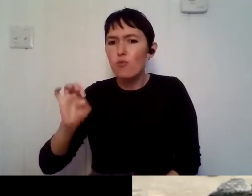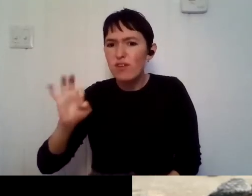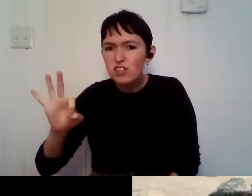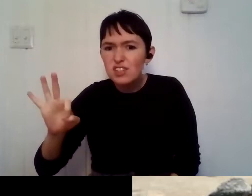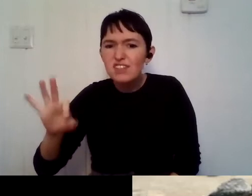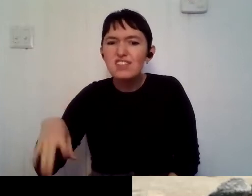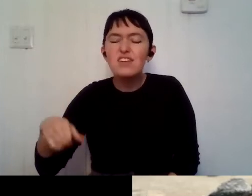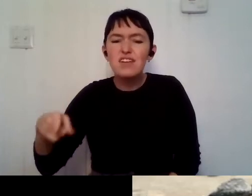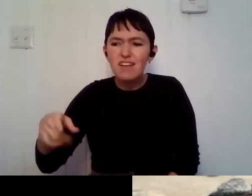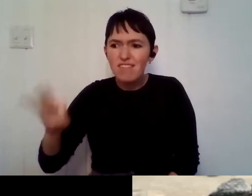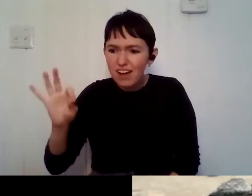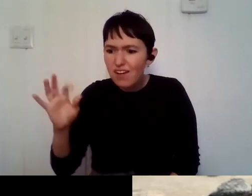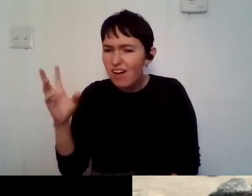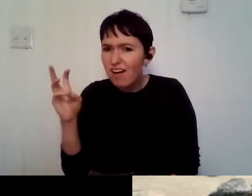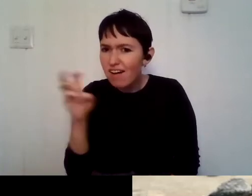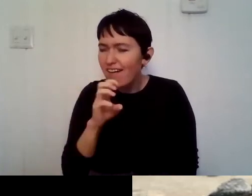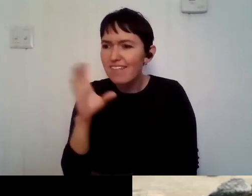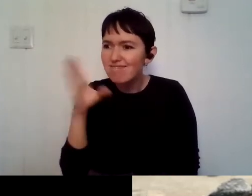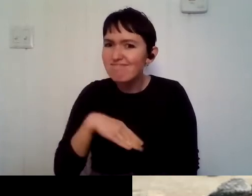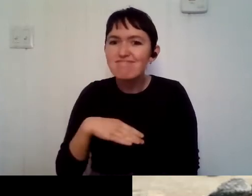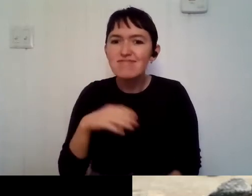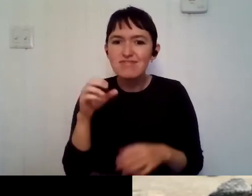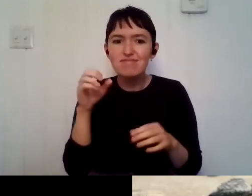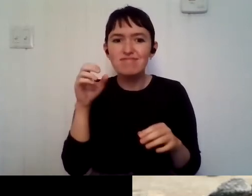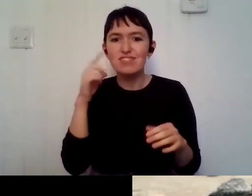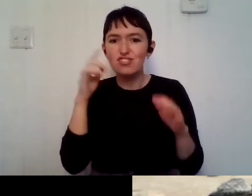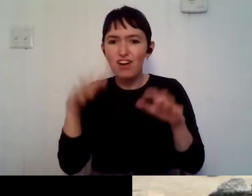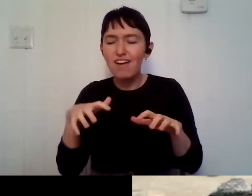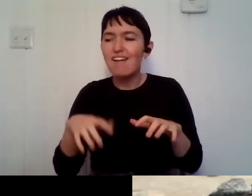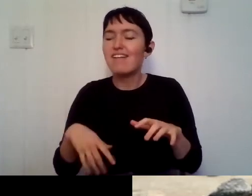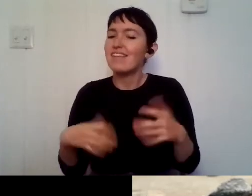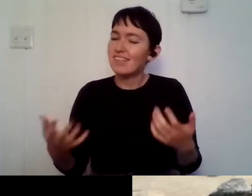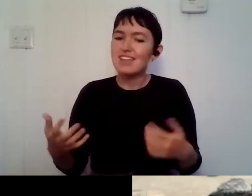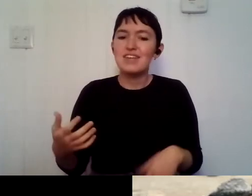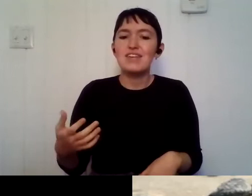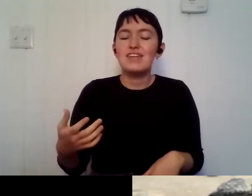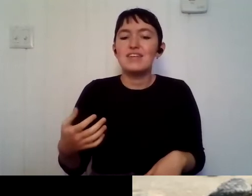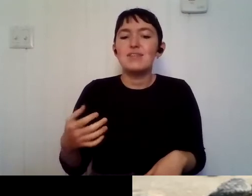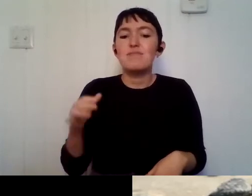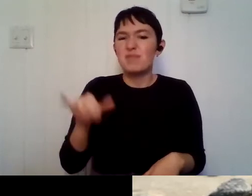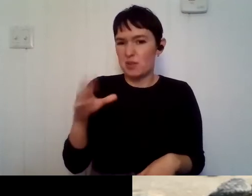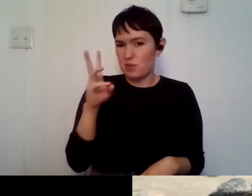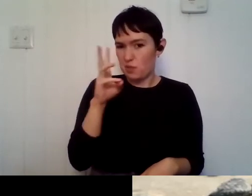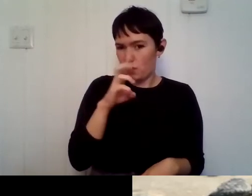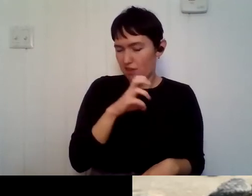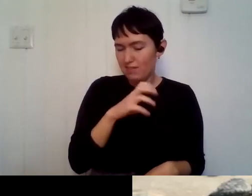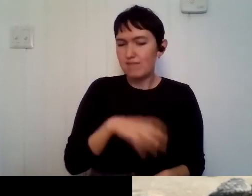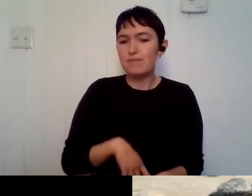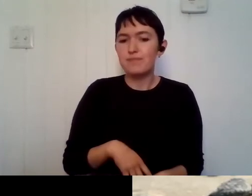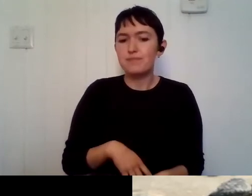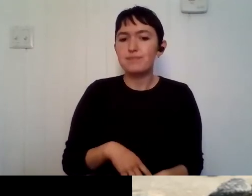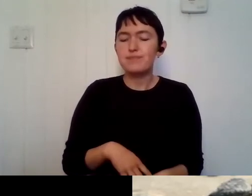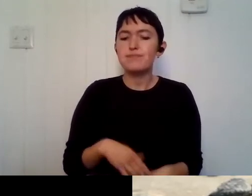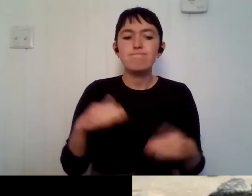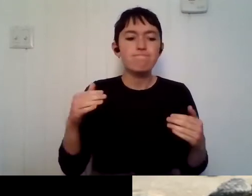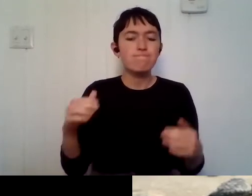And it was, it was kind of weird. Um, so that's kind of one of the weirdest things I see. Um, most of the stuff that I see is pretty typical,